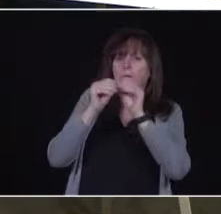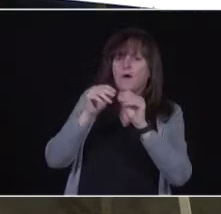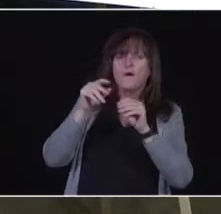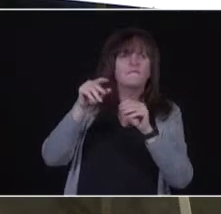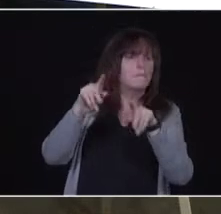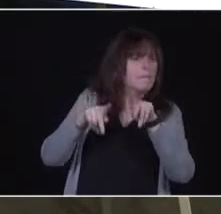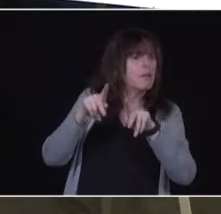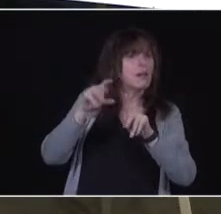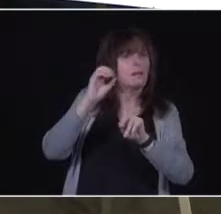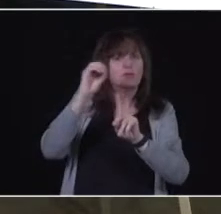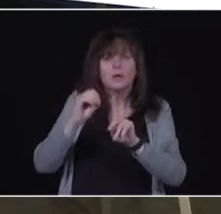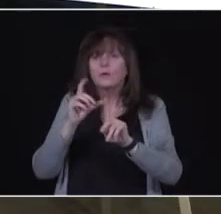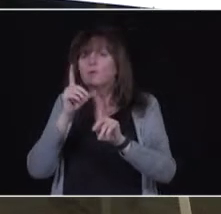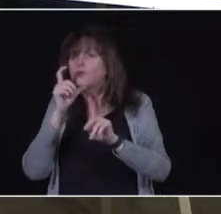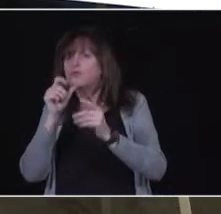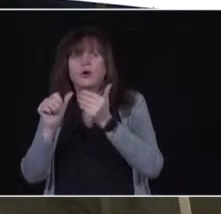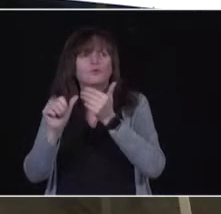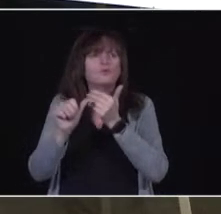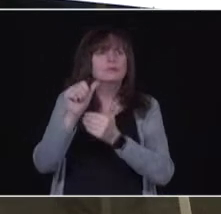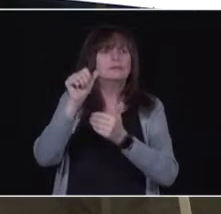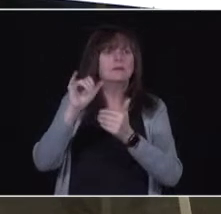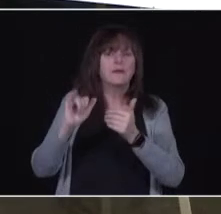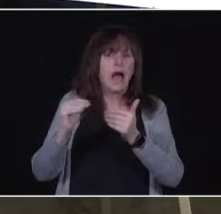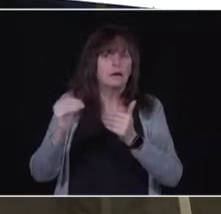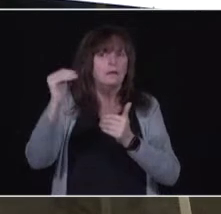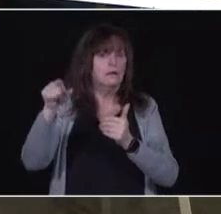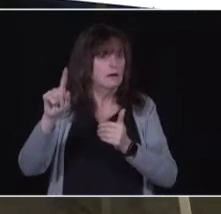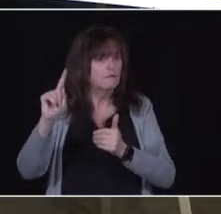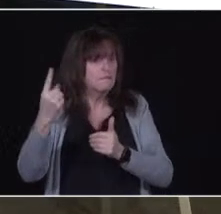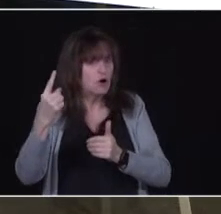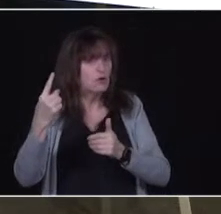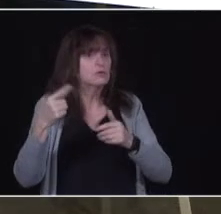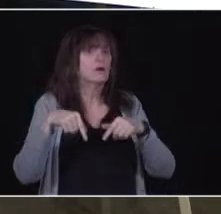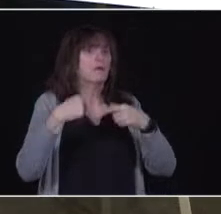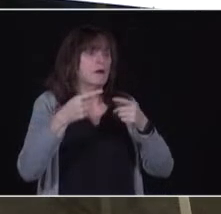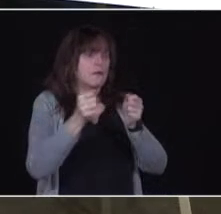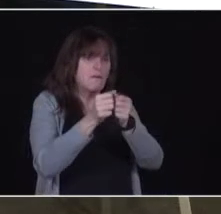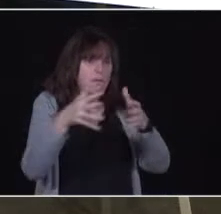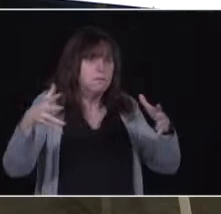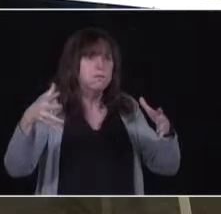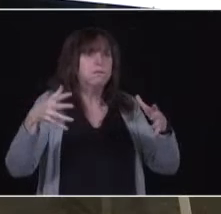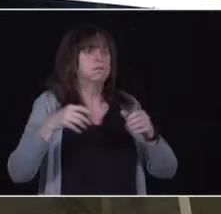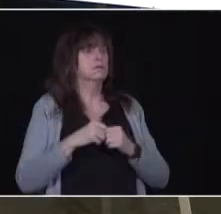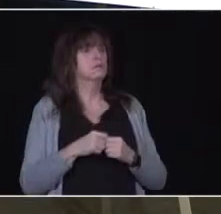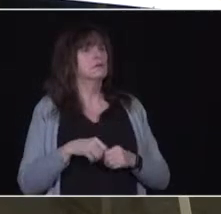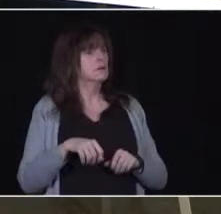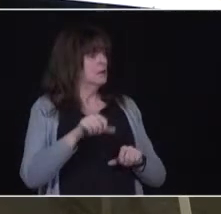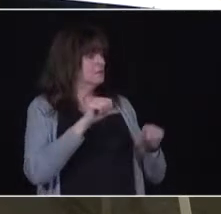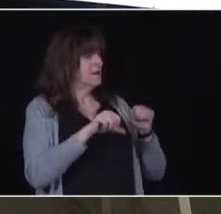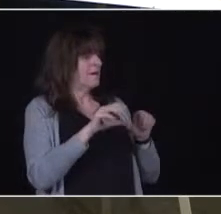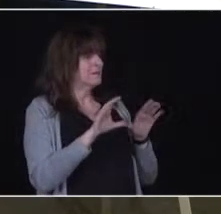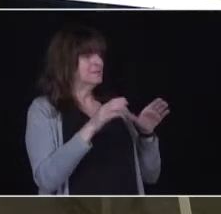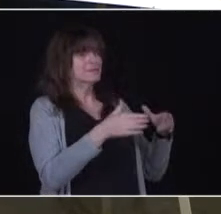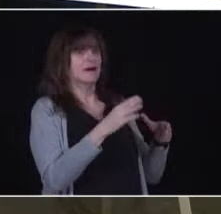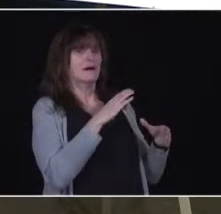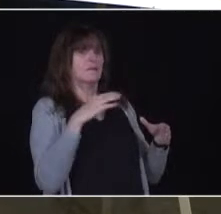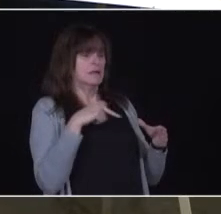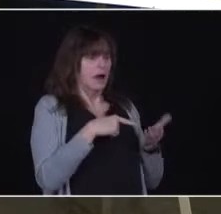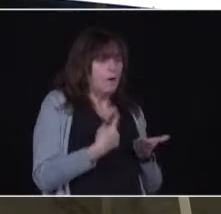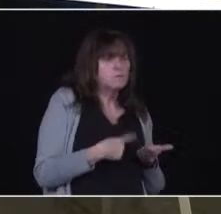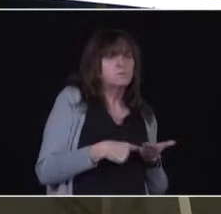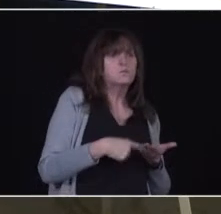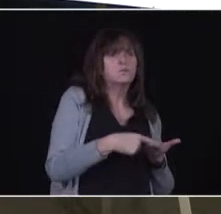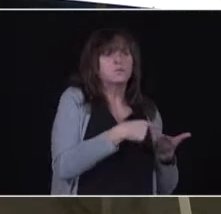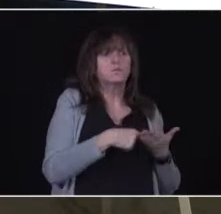that we can take advantage of the work that the science advisory board has done where they delineated that certain age groups and certain neighbourhoods are at much higher